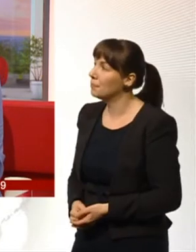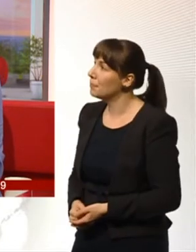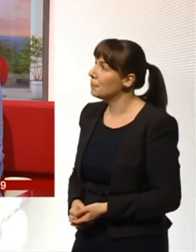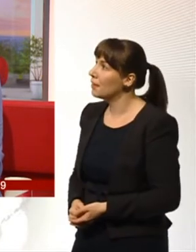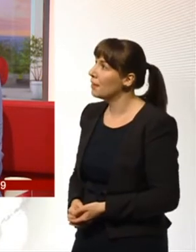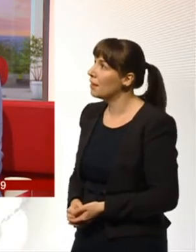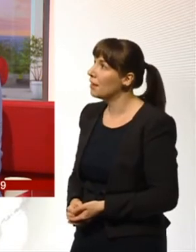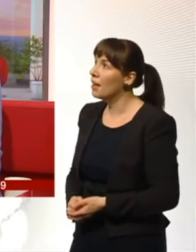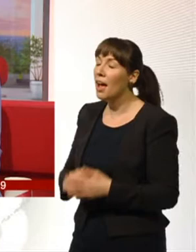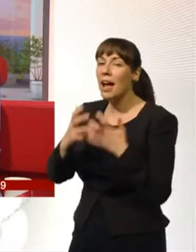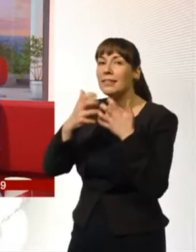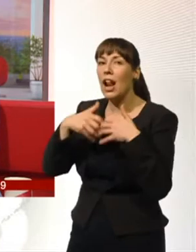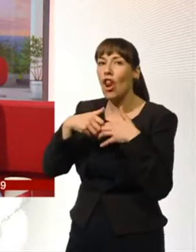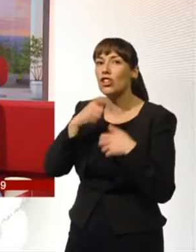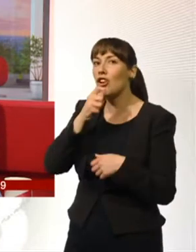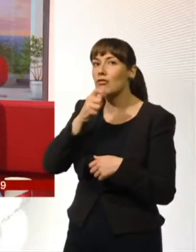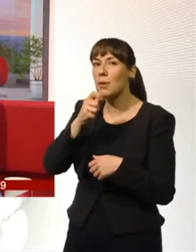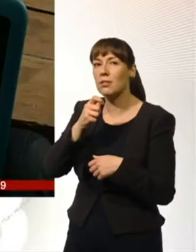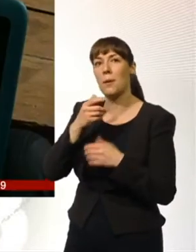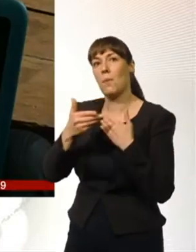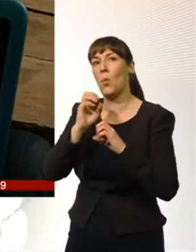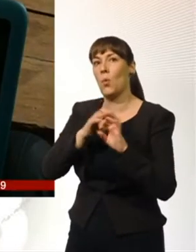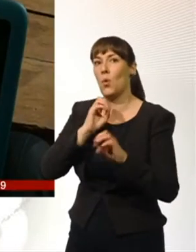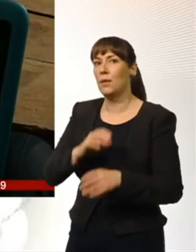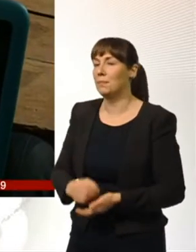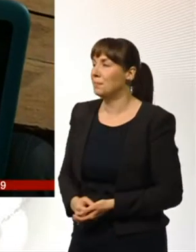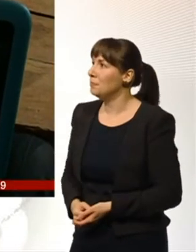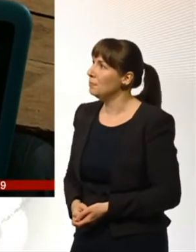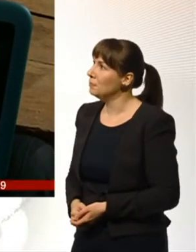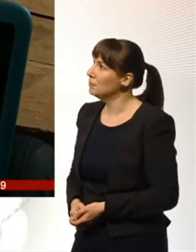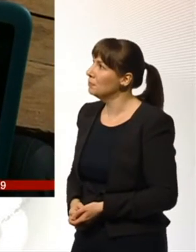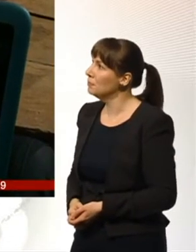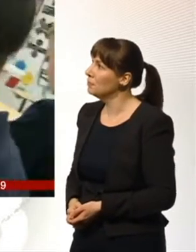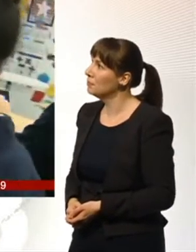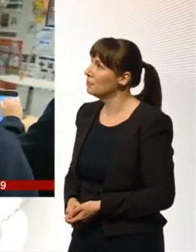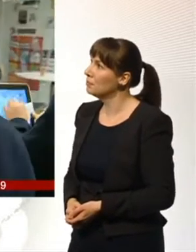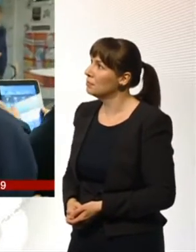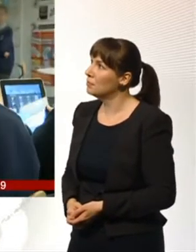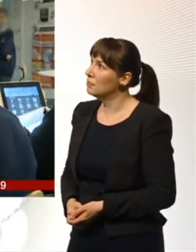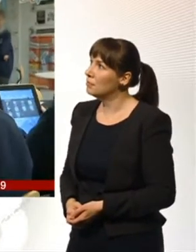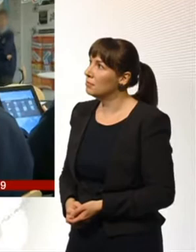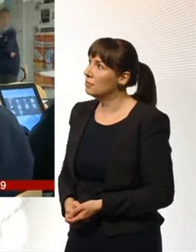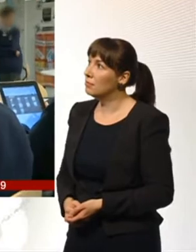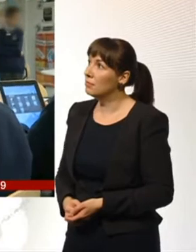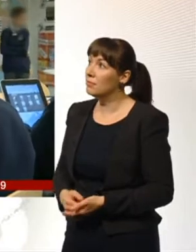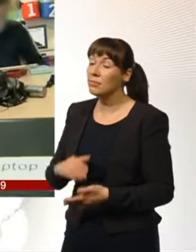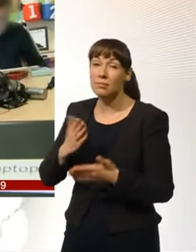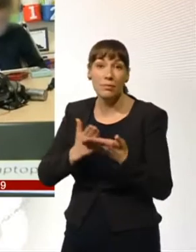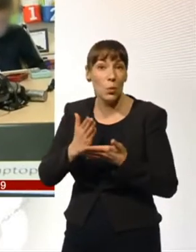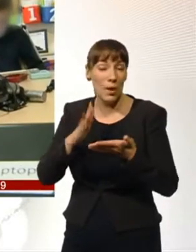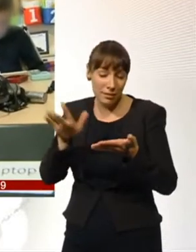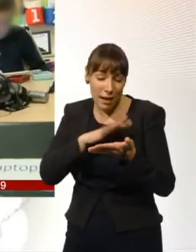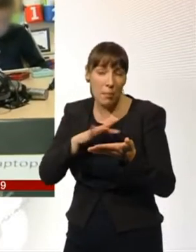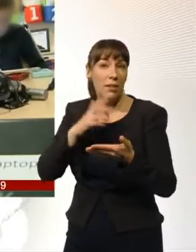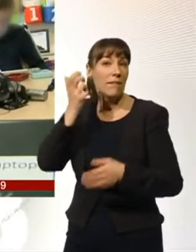correspondent Rory Kathan-Jones has more. In an age when tablets and smartphones give us instant access to all